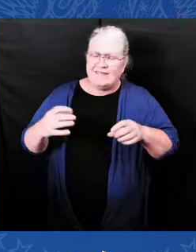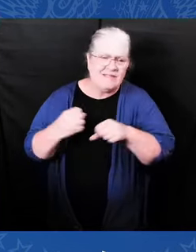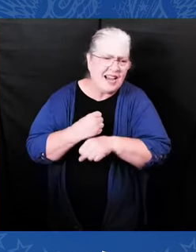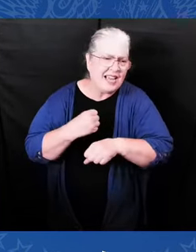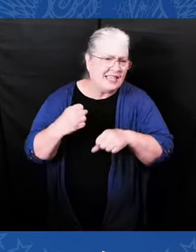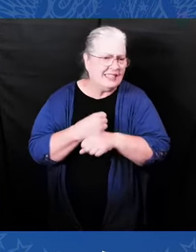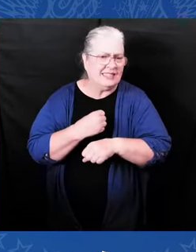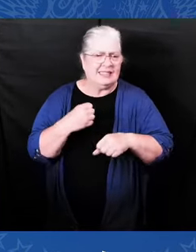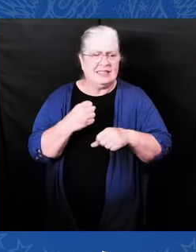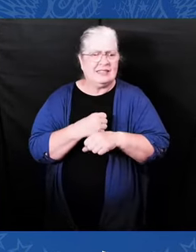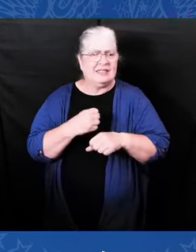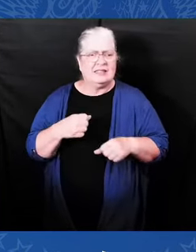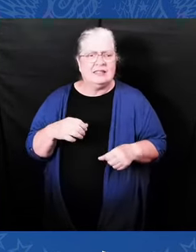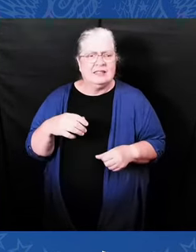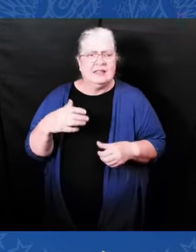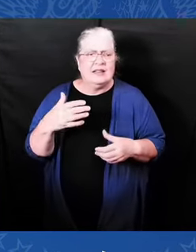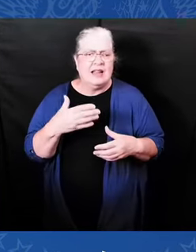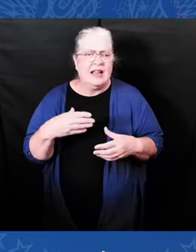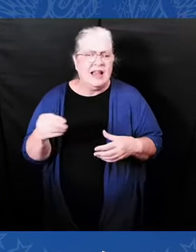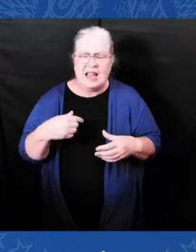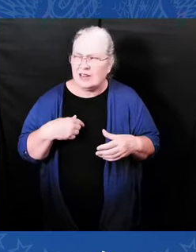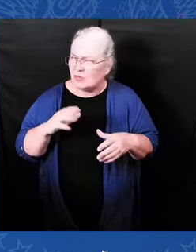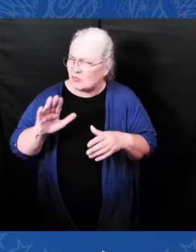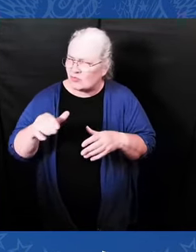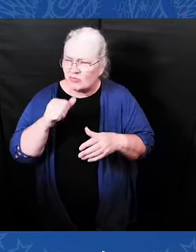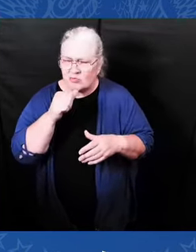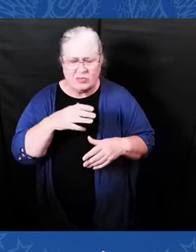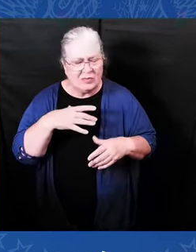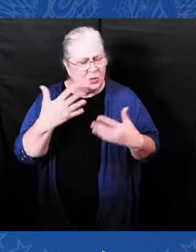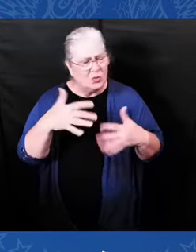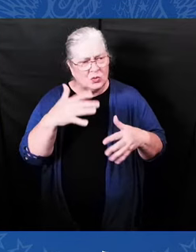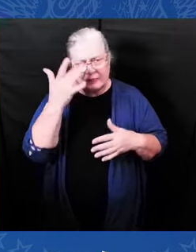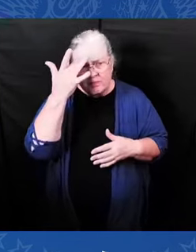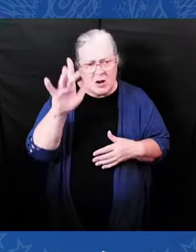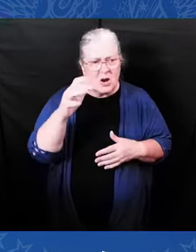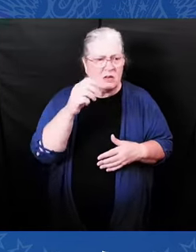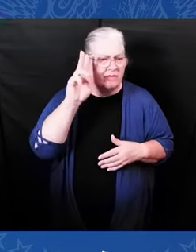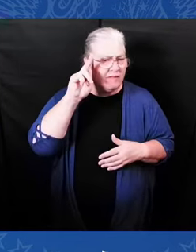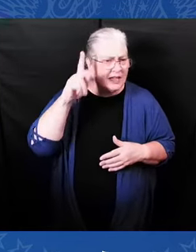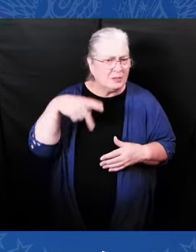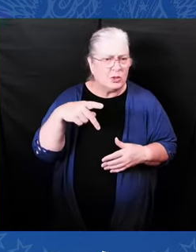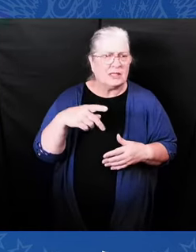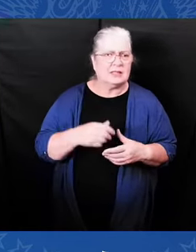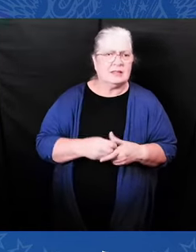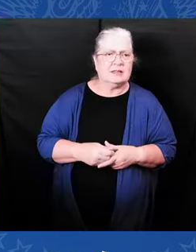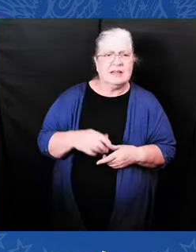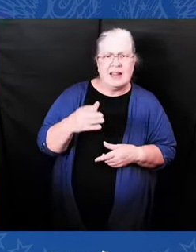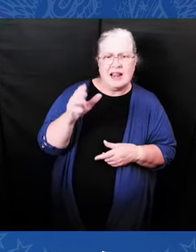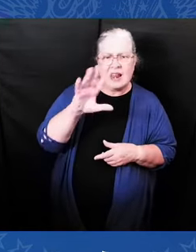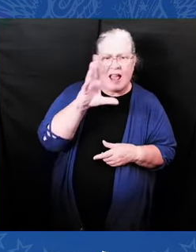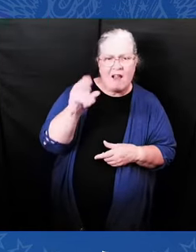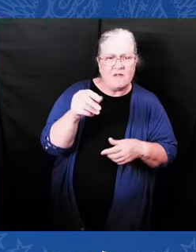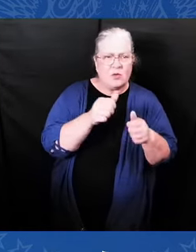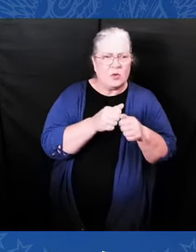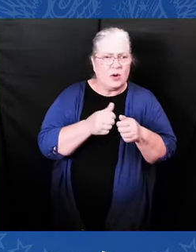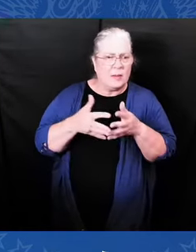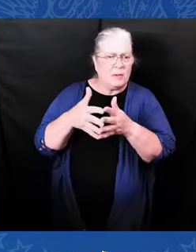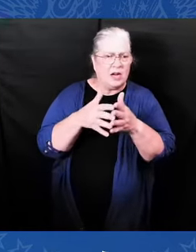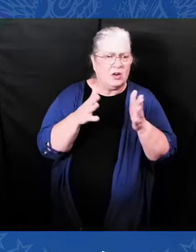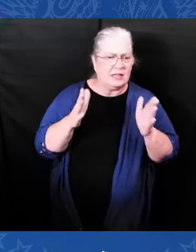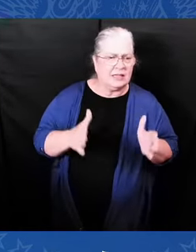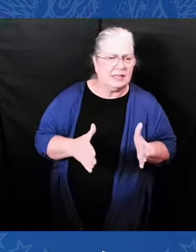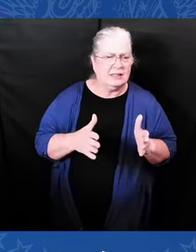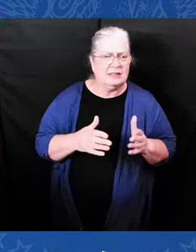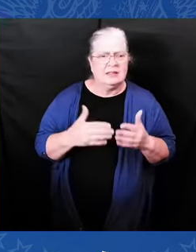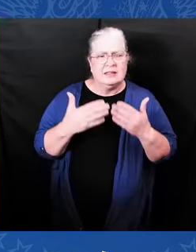Stephen, CBC Chair, and Terry, thank you very much, your Foundation's co-chair, and Senator Warnock, Congressman